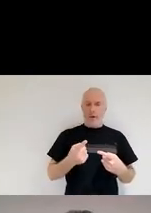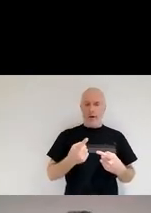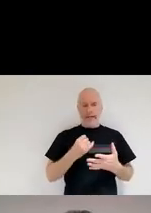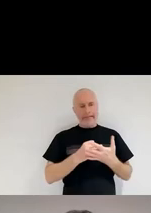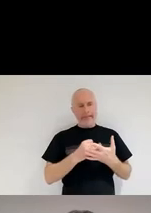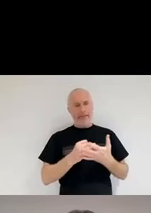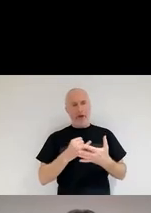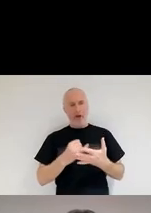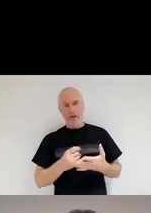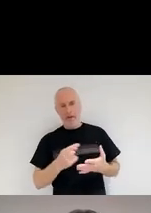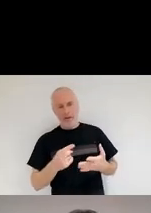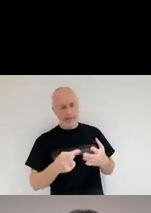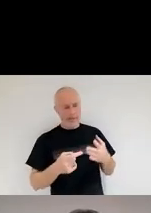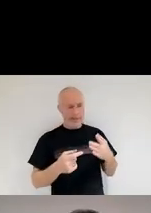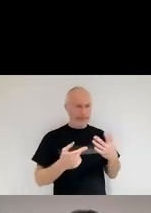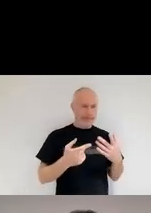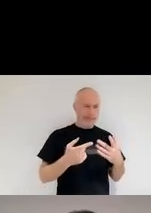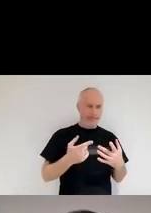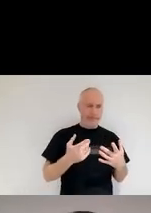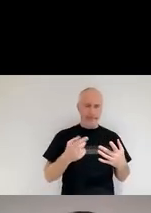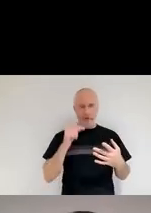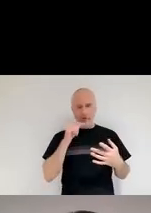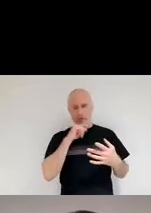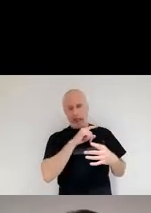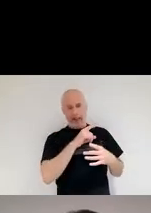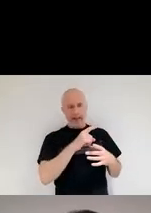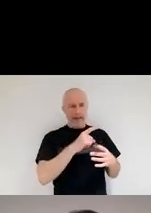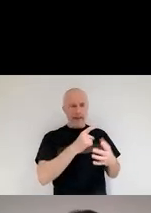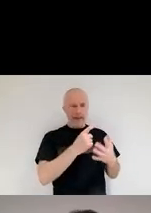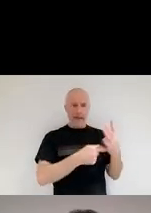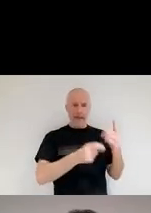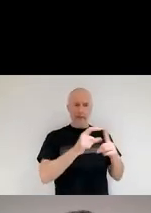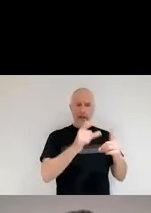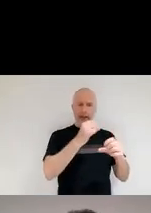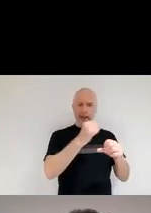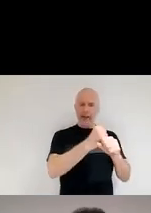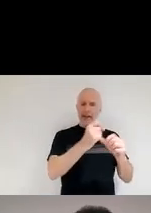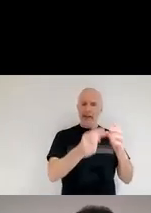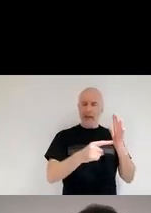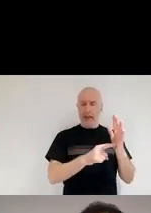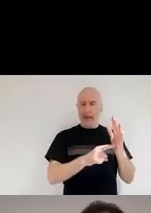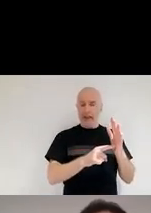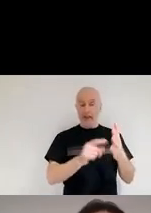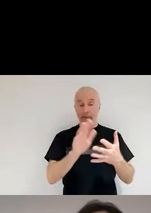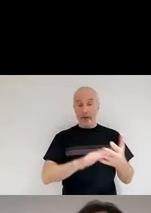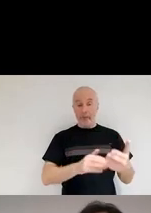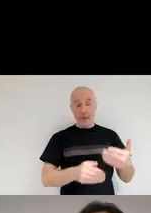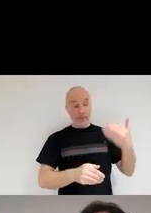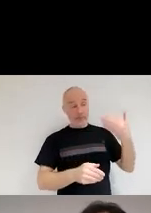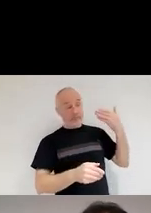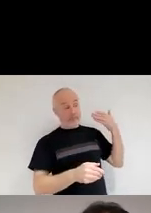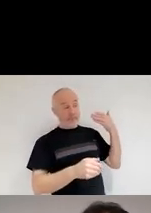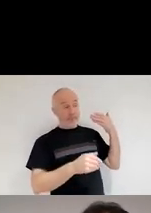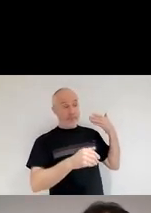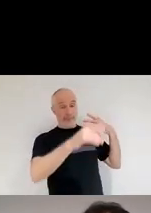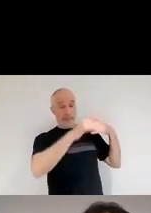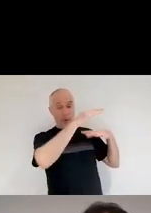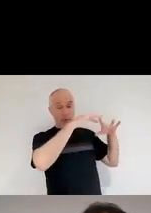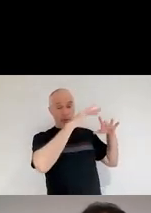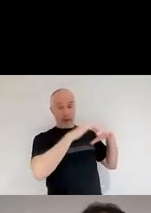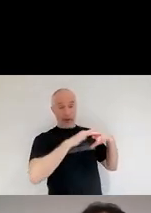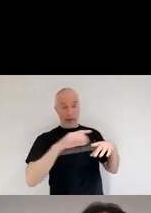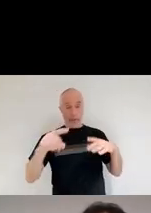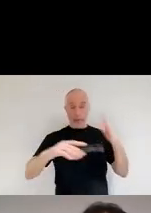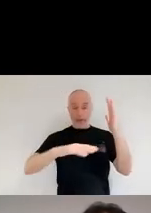this red, red giants in the early universe? But even then, if you see here, this plot, we're